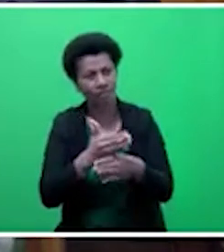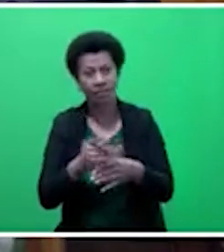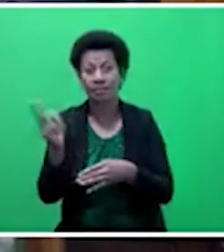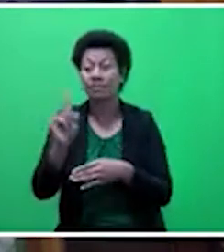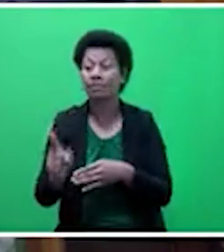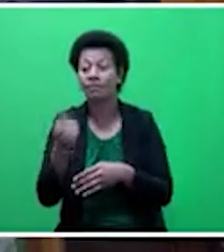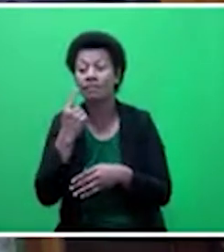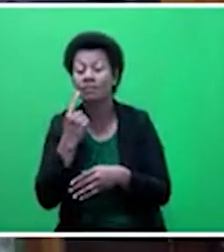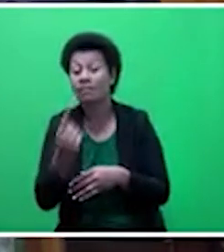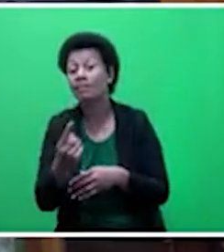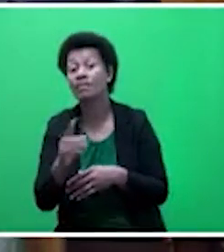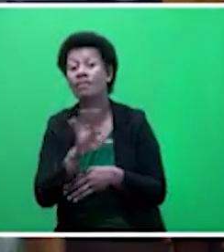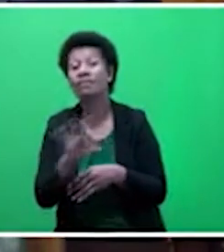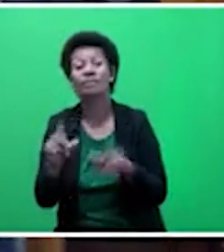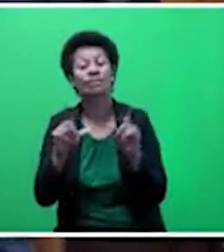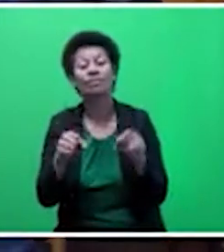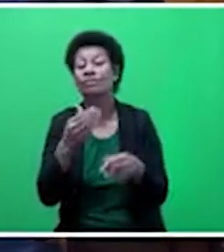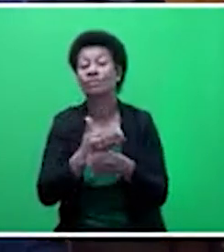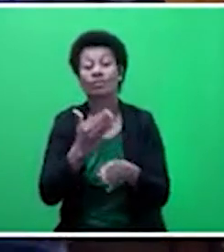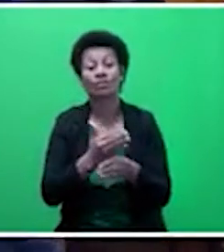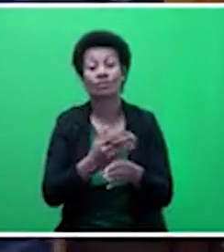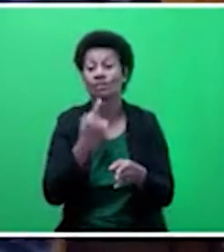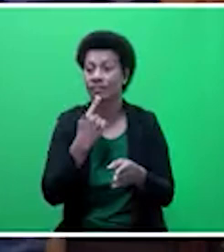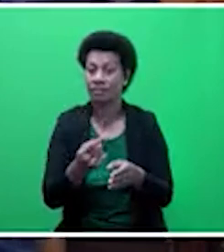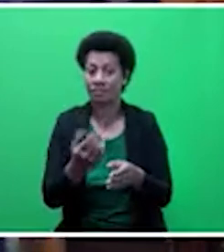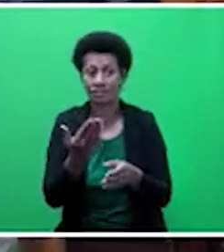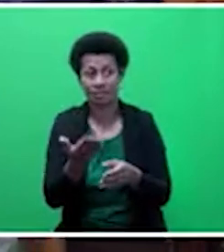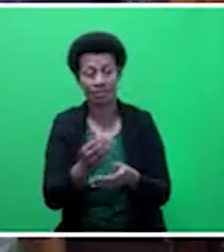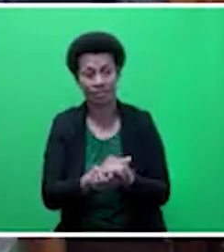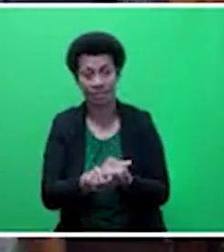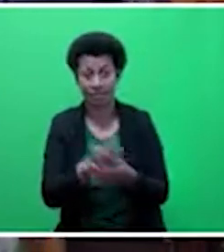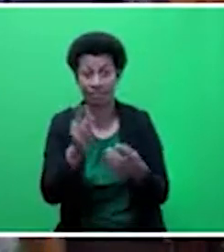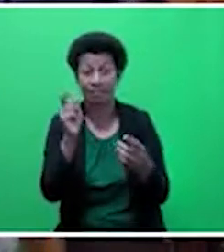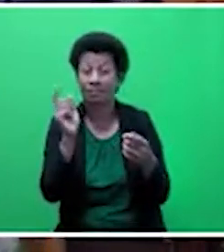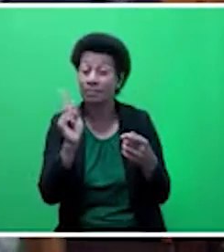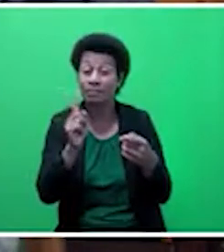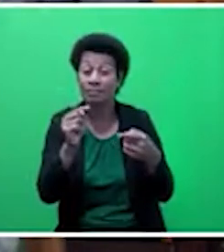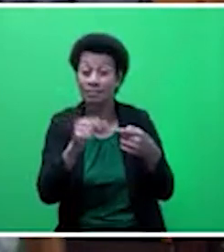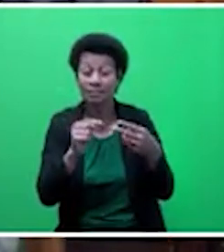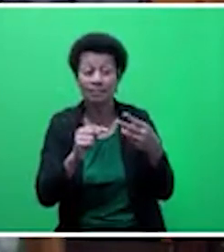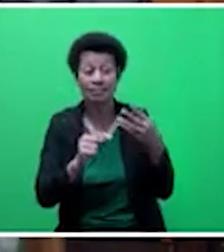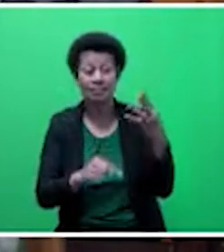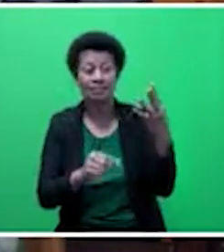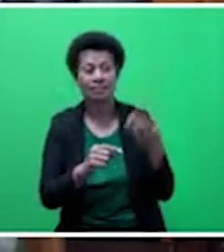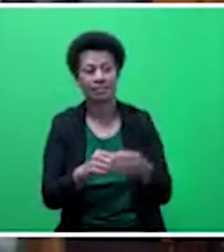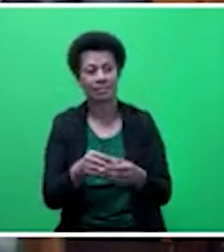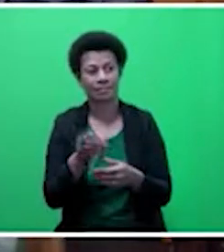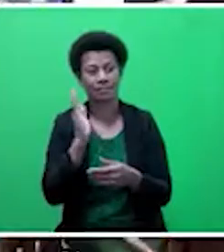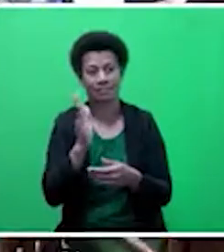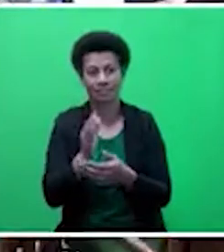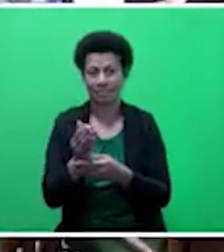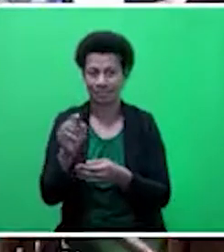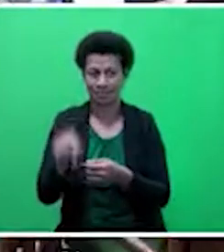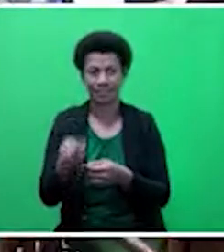according to him, he's not doing a good job. Mr. Speaker, sir, the point of the matter is this. The point is, sir... Mr. Speaker, point of what I get? Mr.